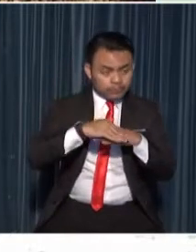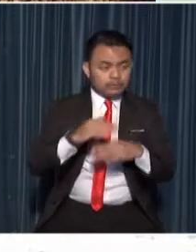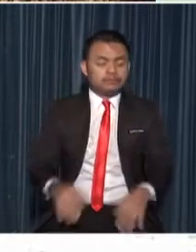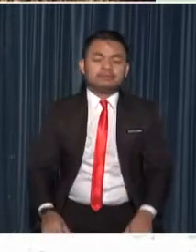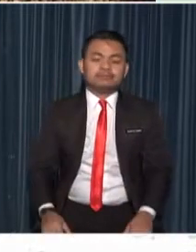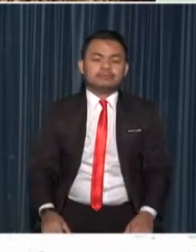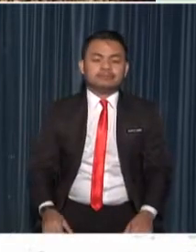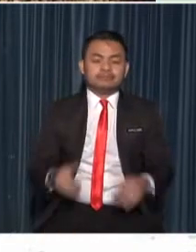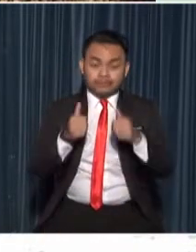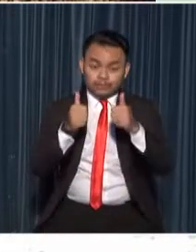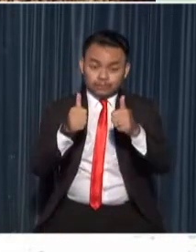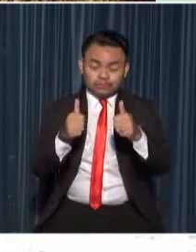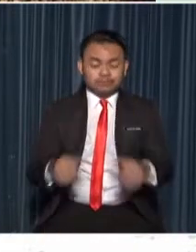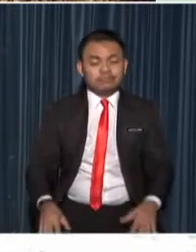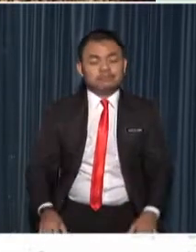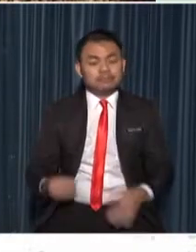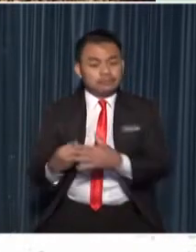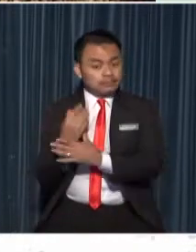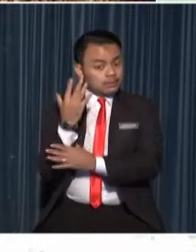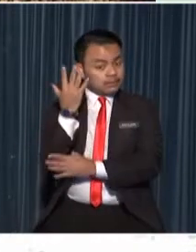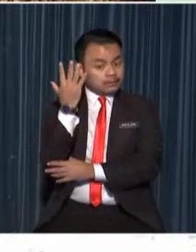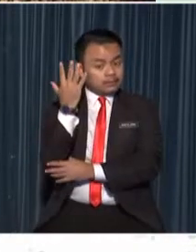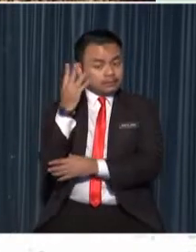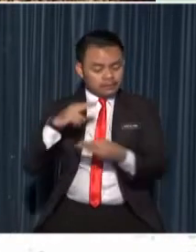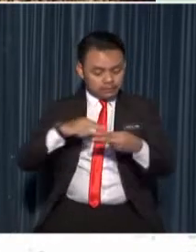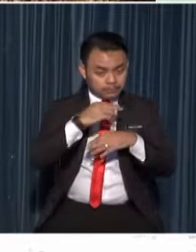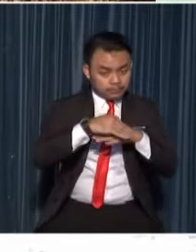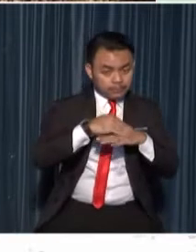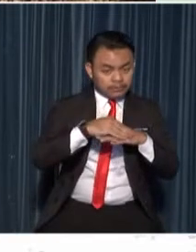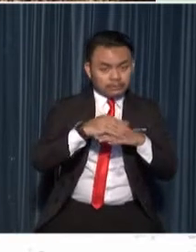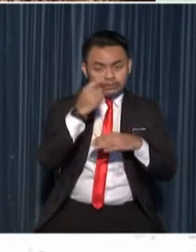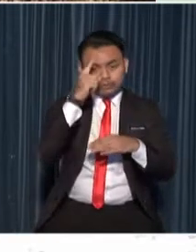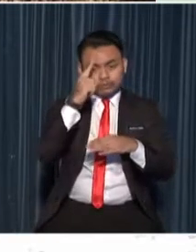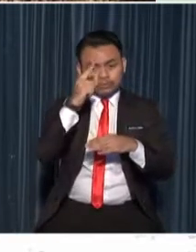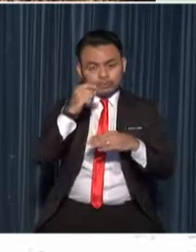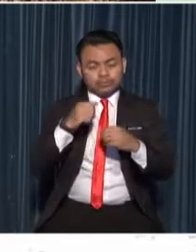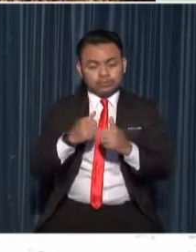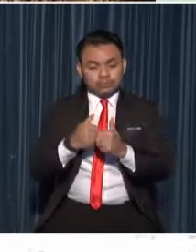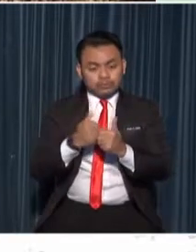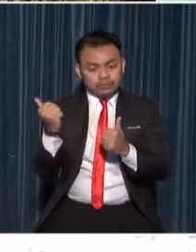good plants reproduce to avoid extinction